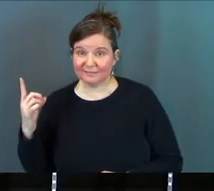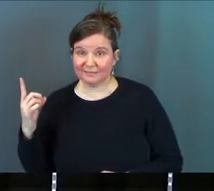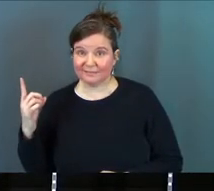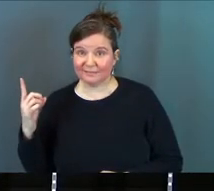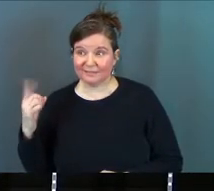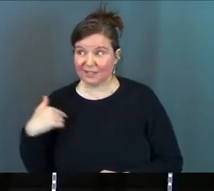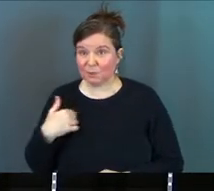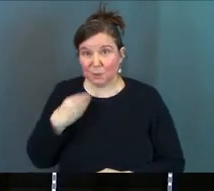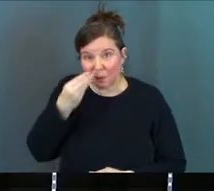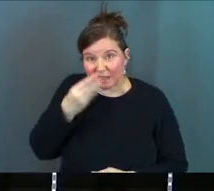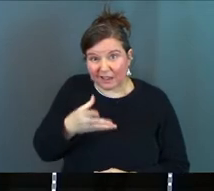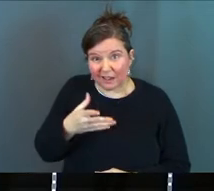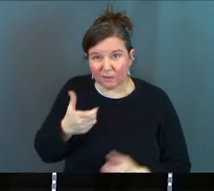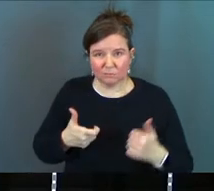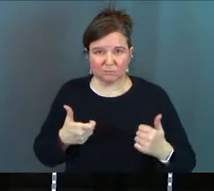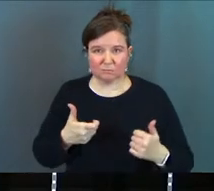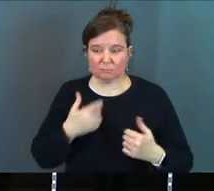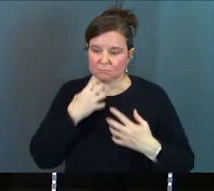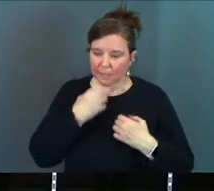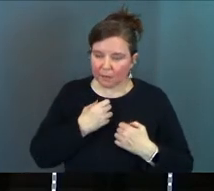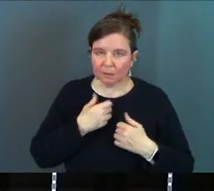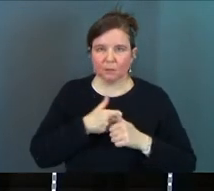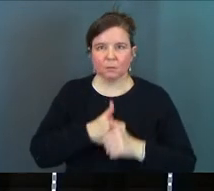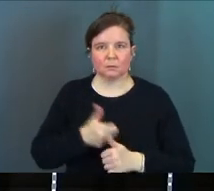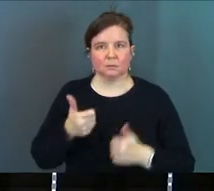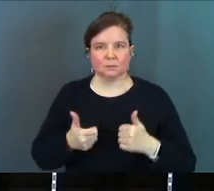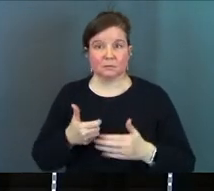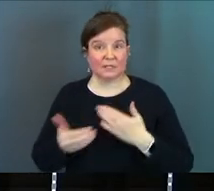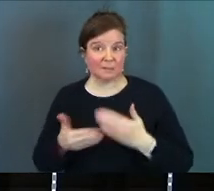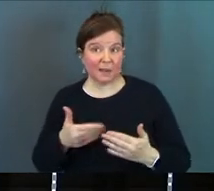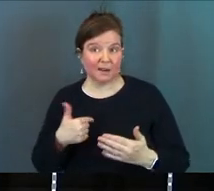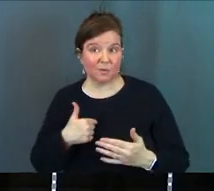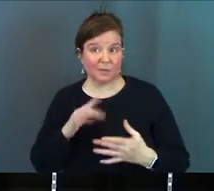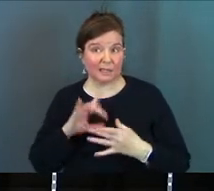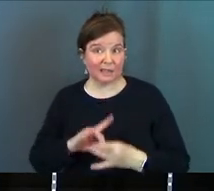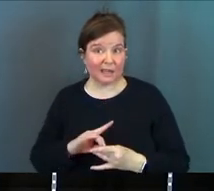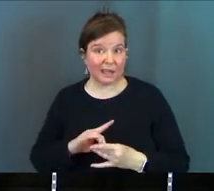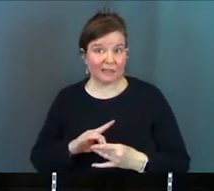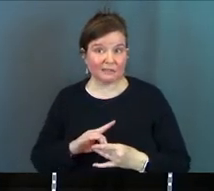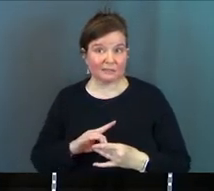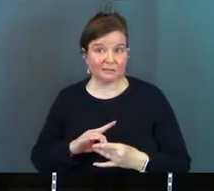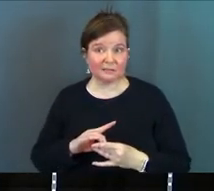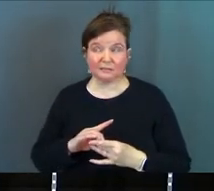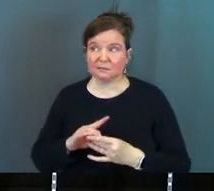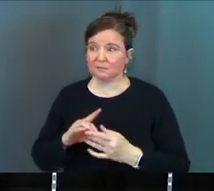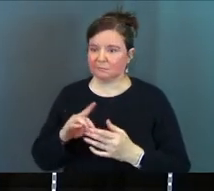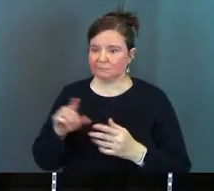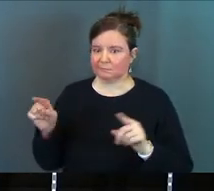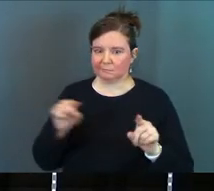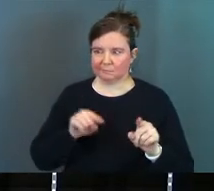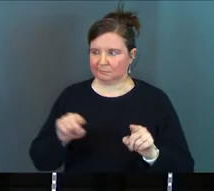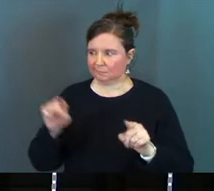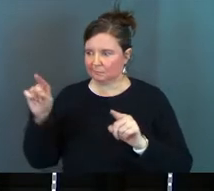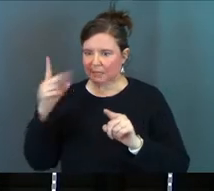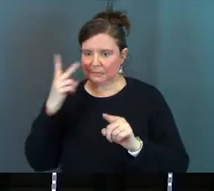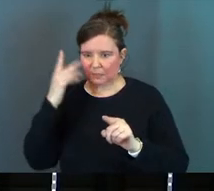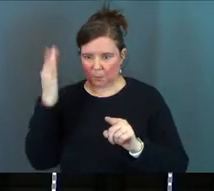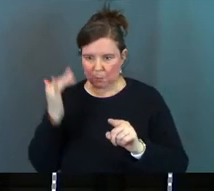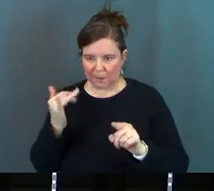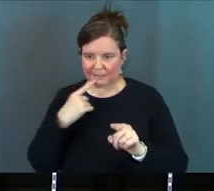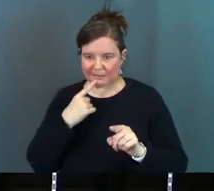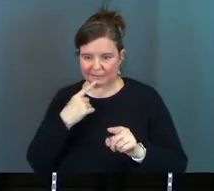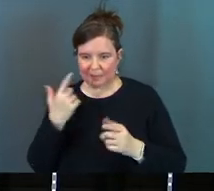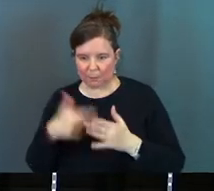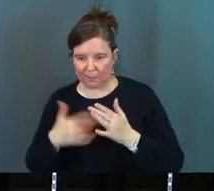and do we care? It doesn't matter if we can connect the dots necessarily and see why